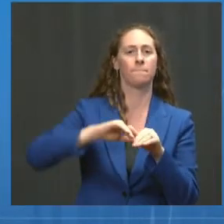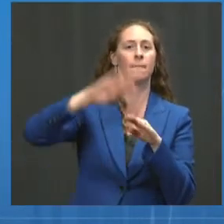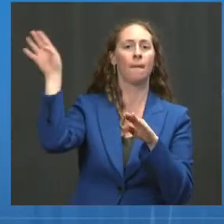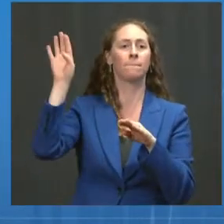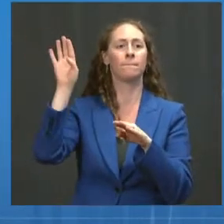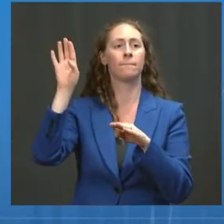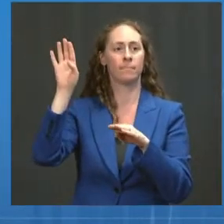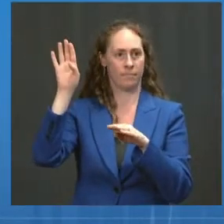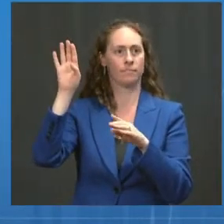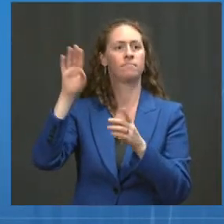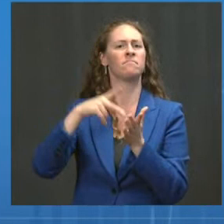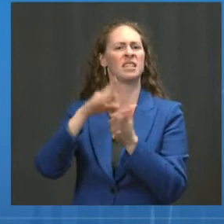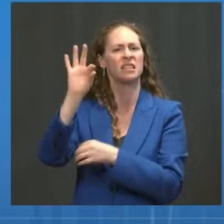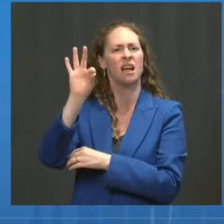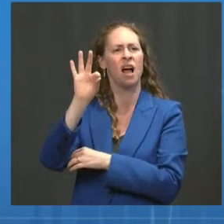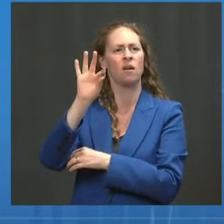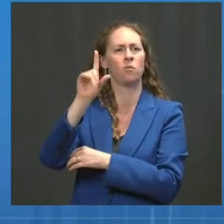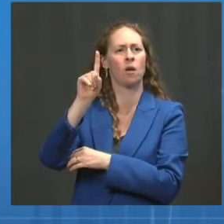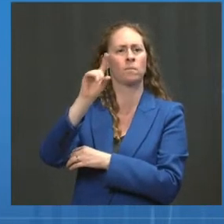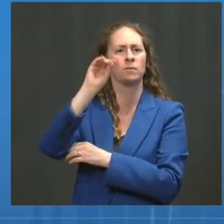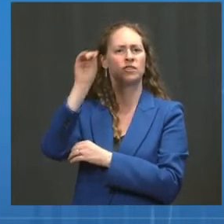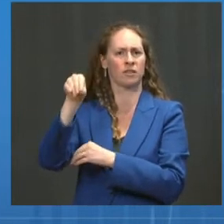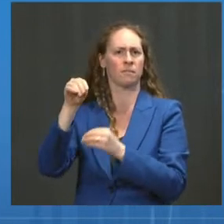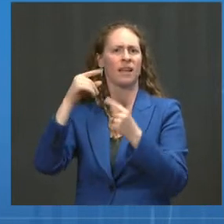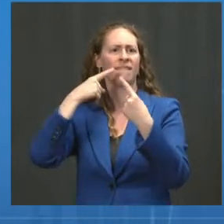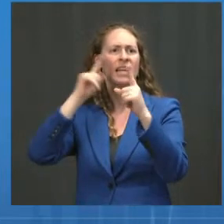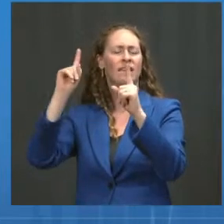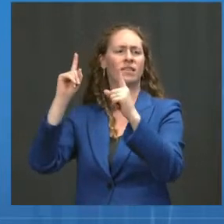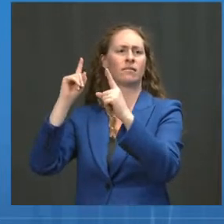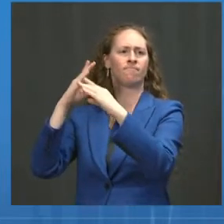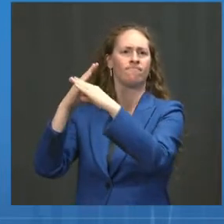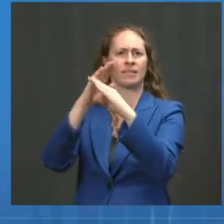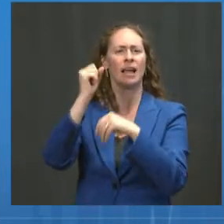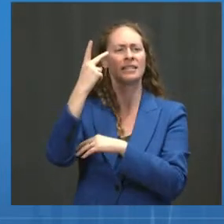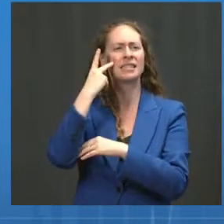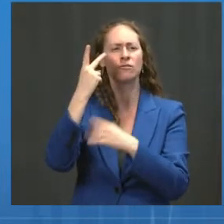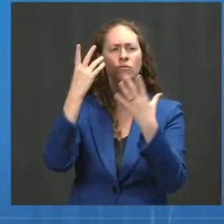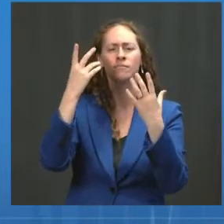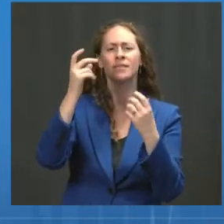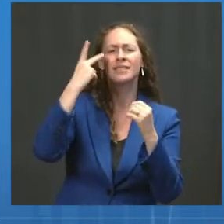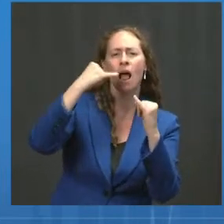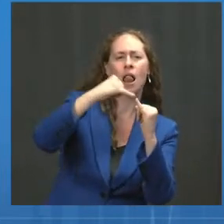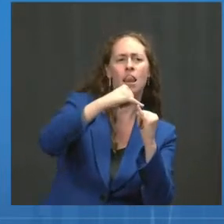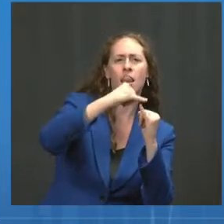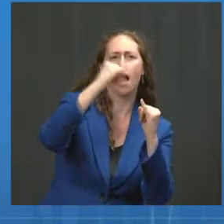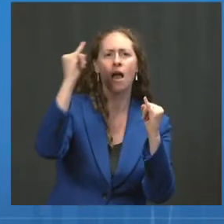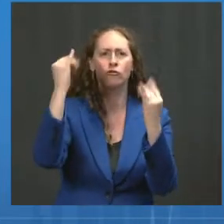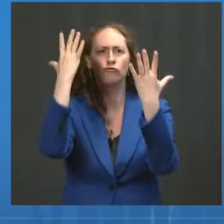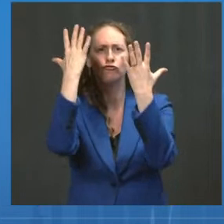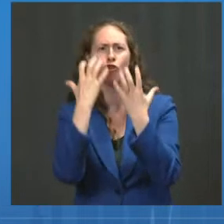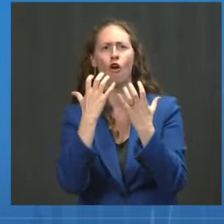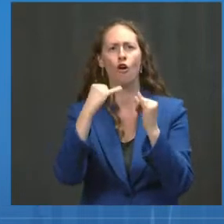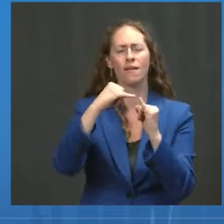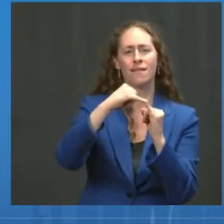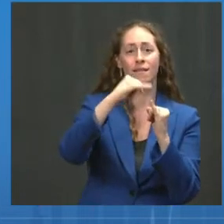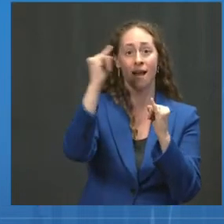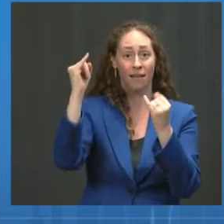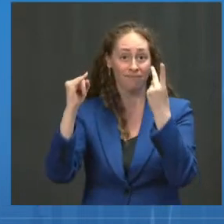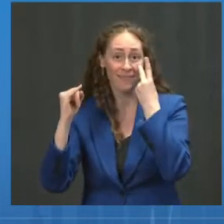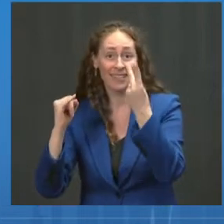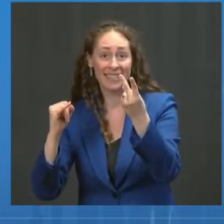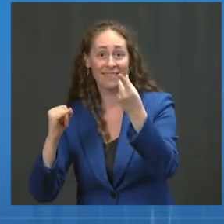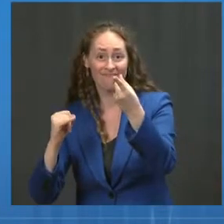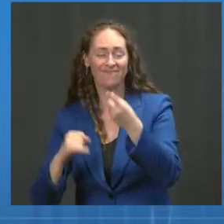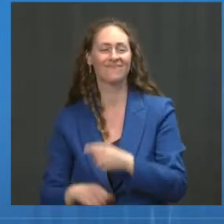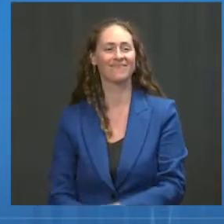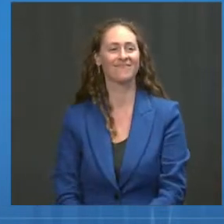But if you look at the dark black line going from left to right, as you go further up, you